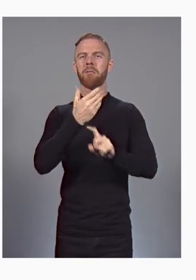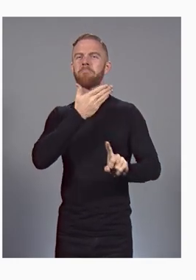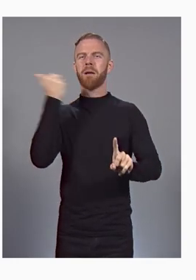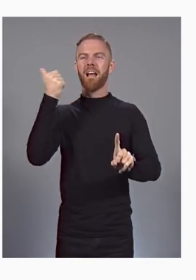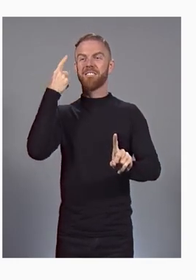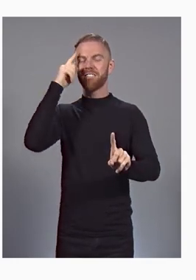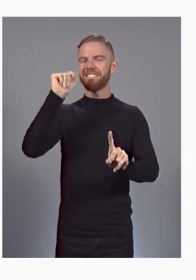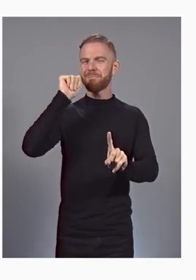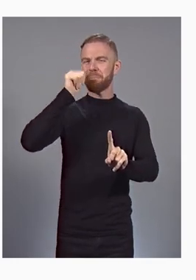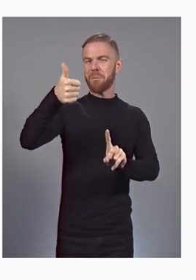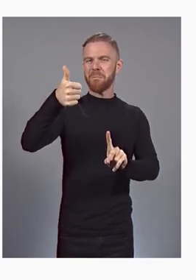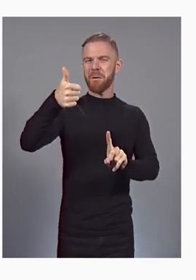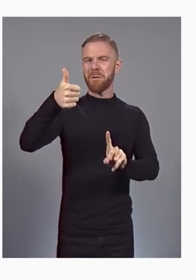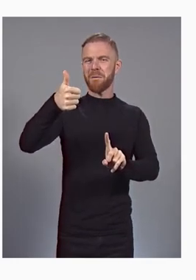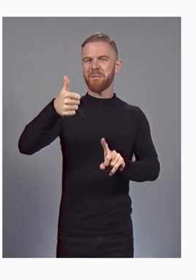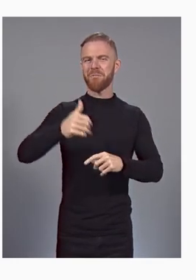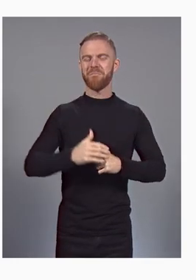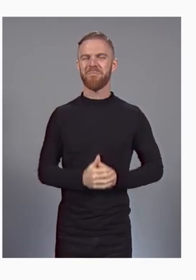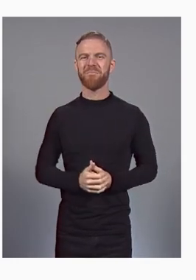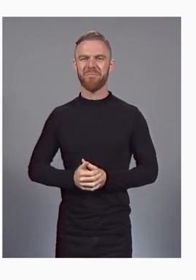be right back.